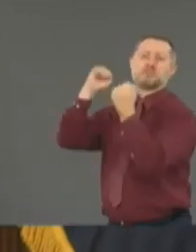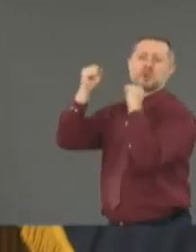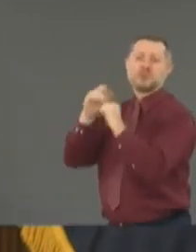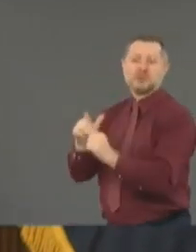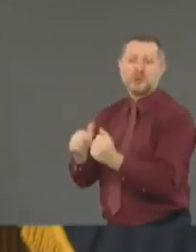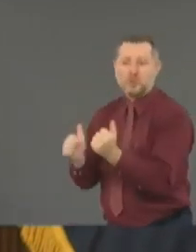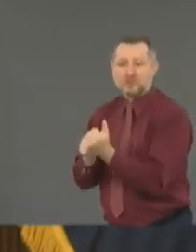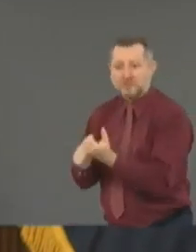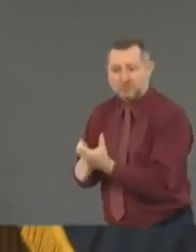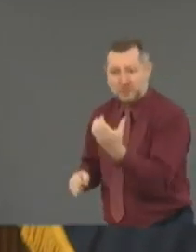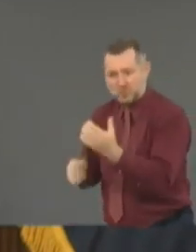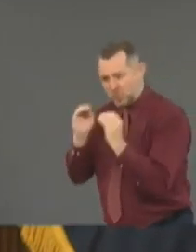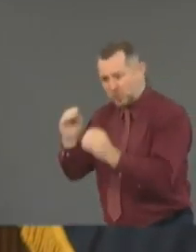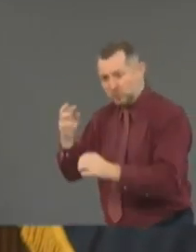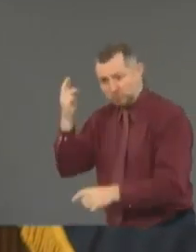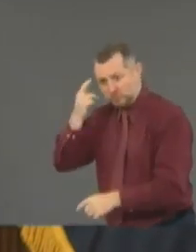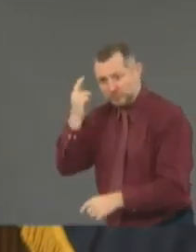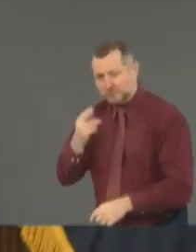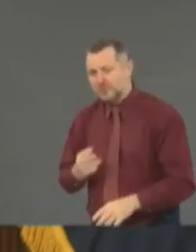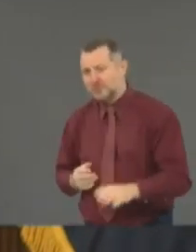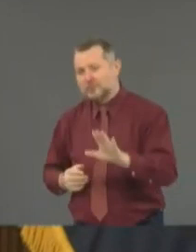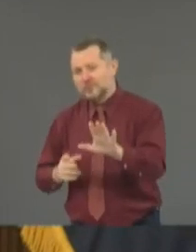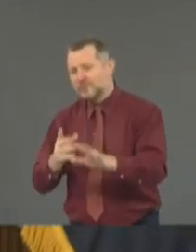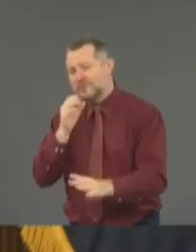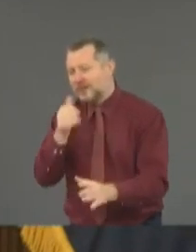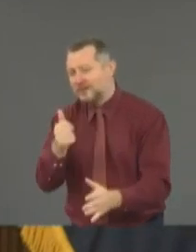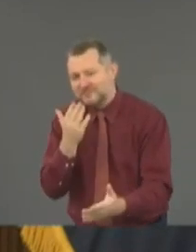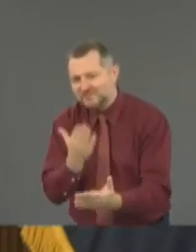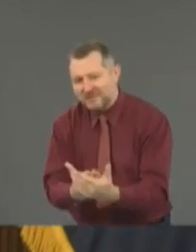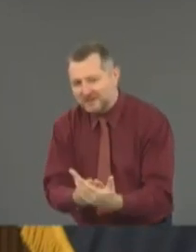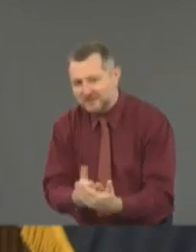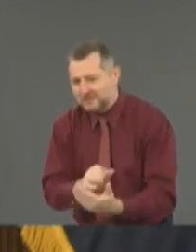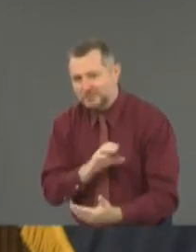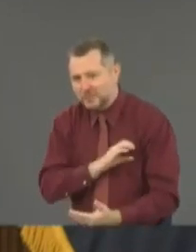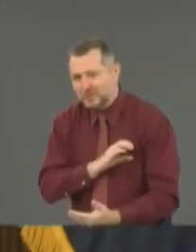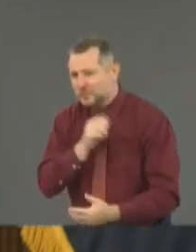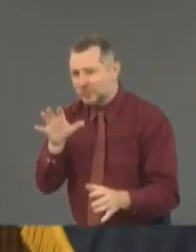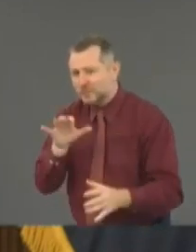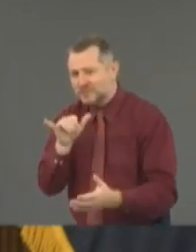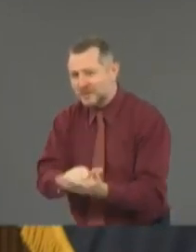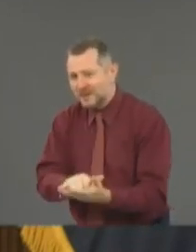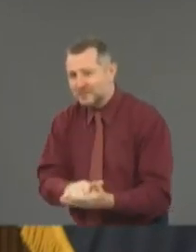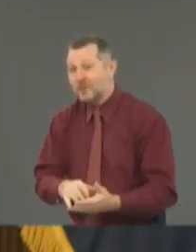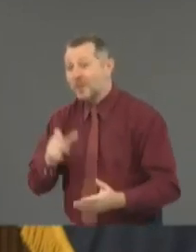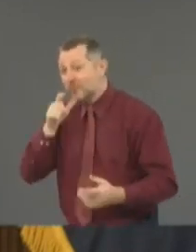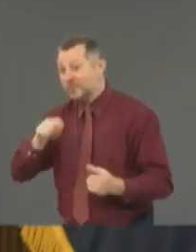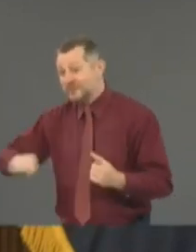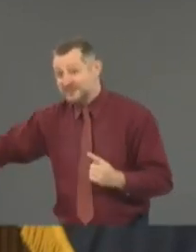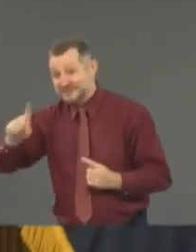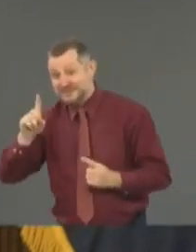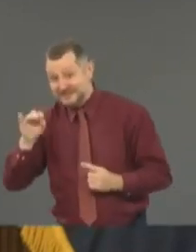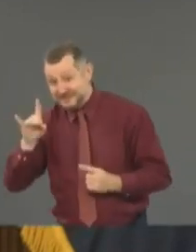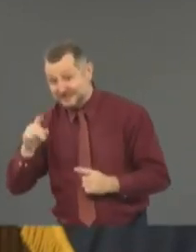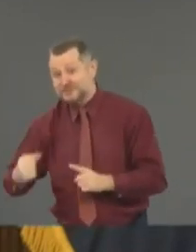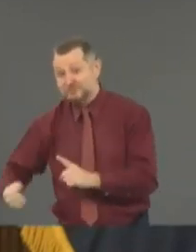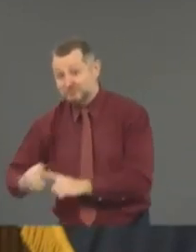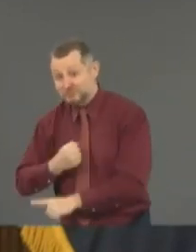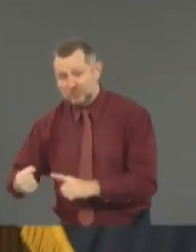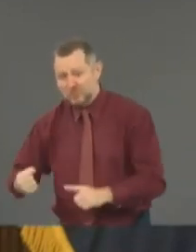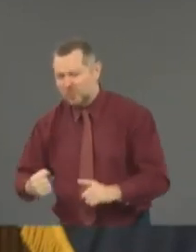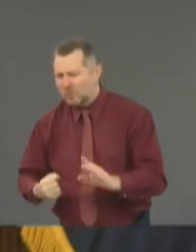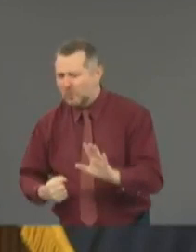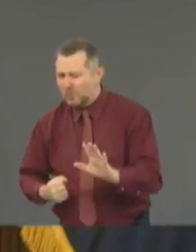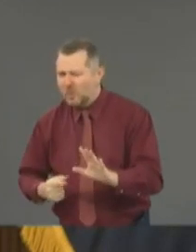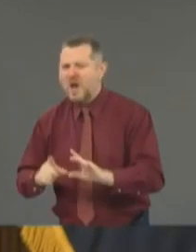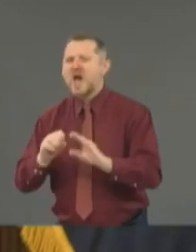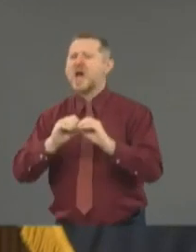That's not a fact. They don't do that. Anyone who did do that would be obviously